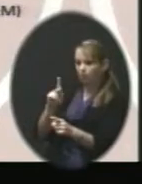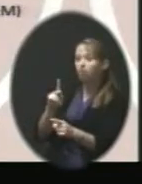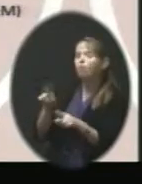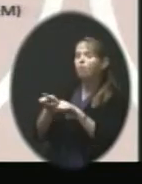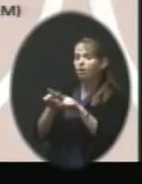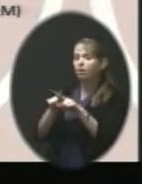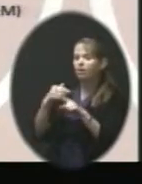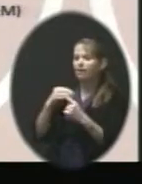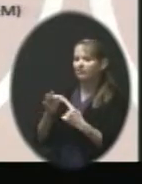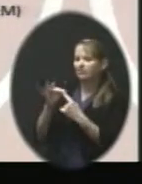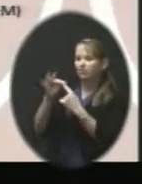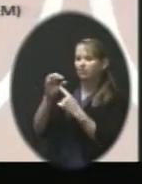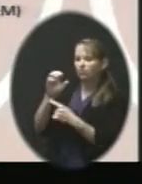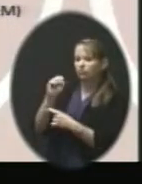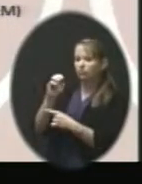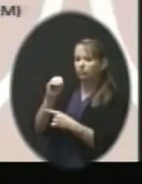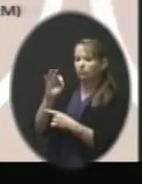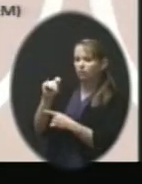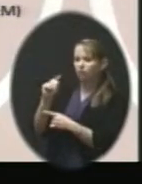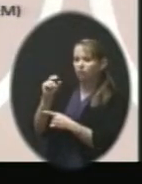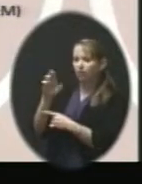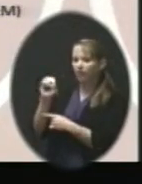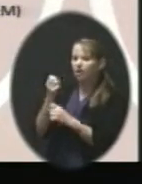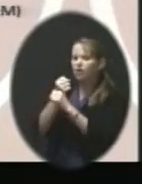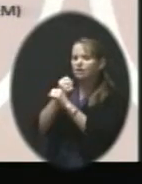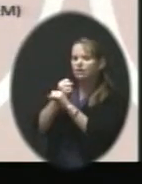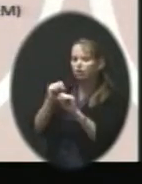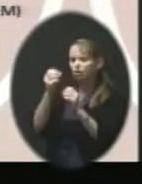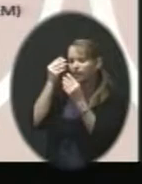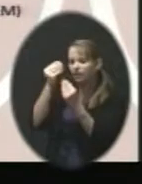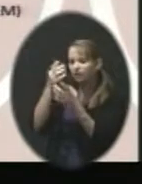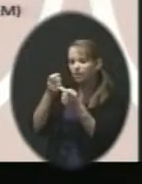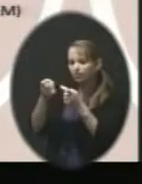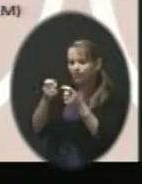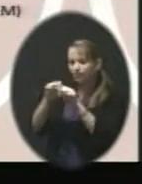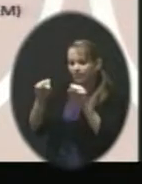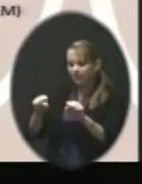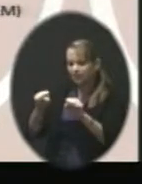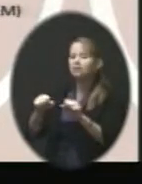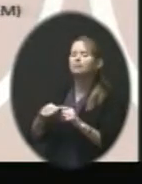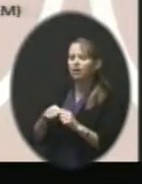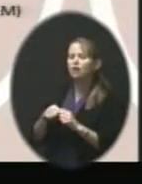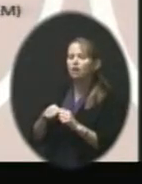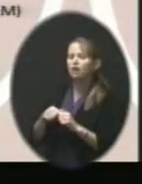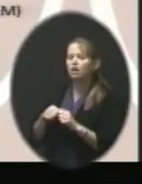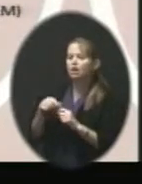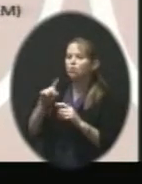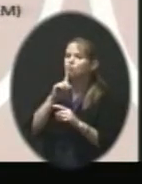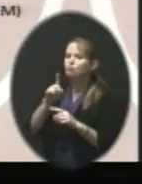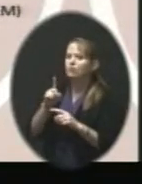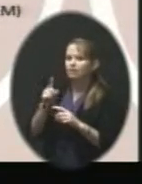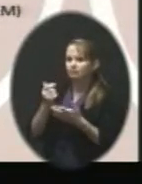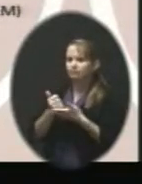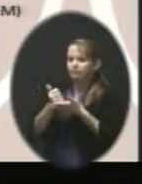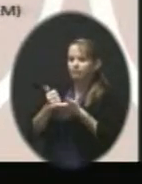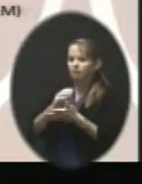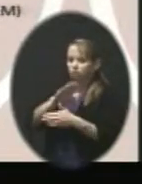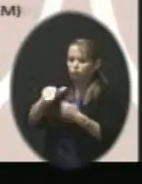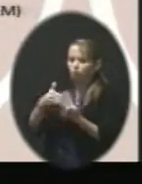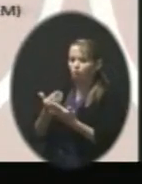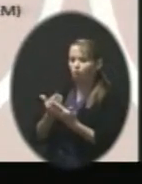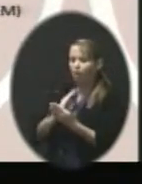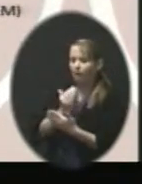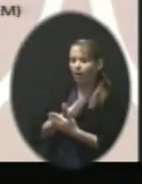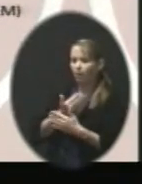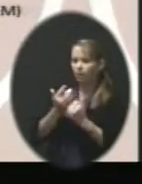we use, that security information management system that really brings all of our appliances and all of our data together